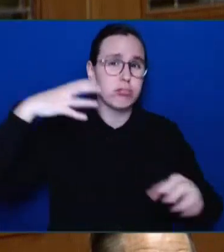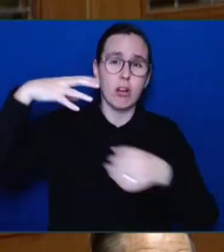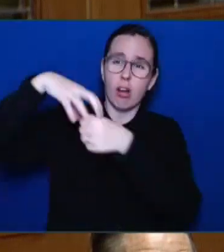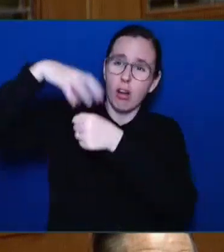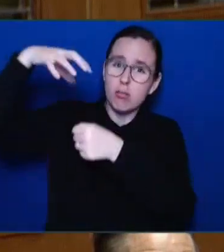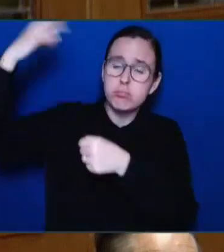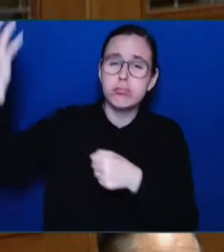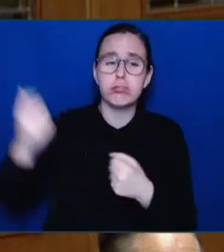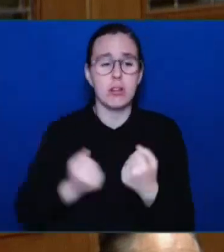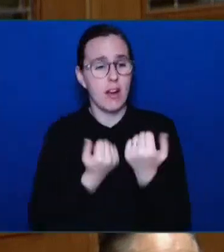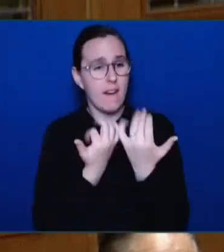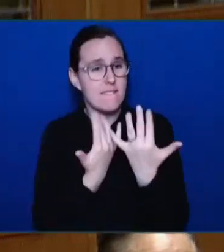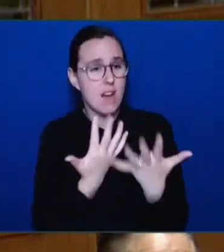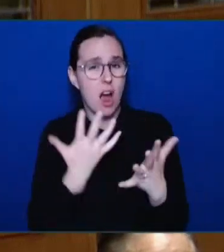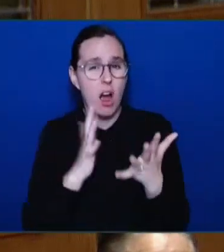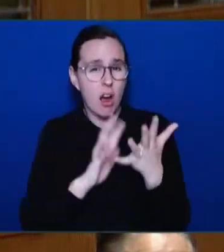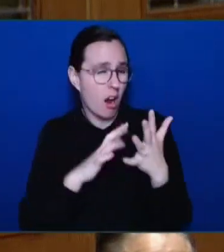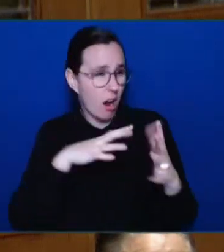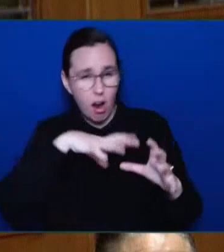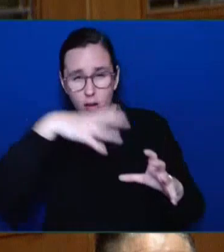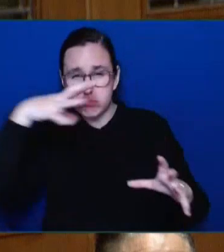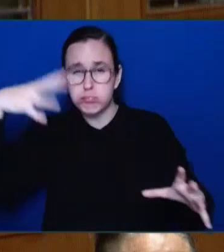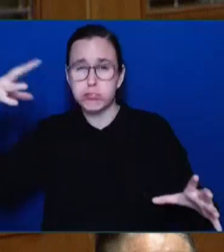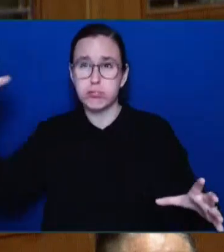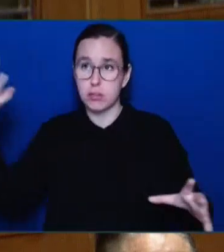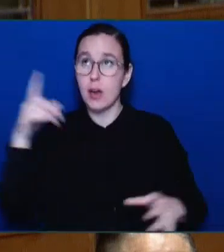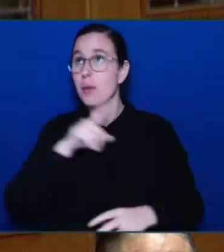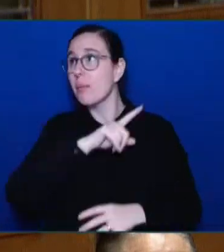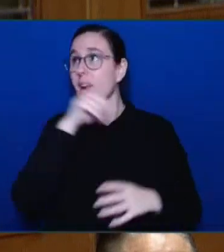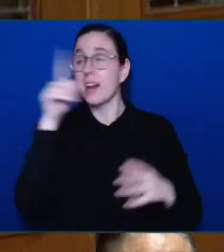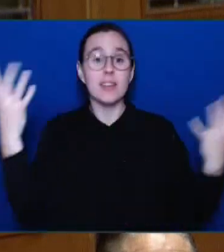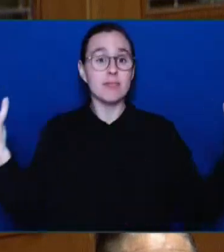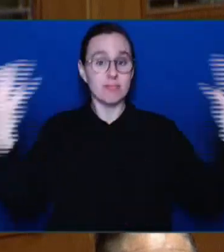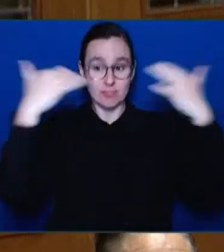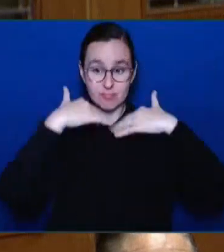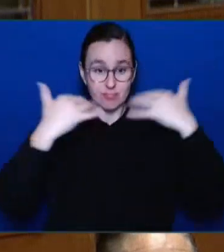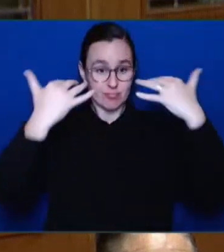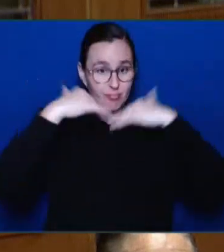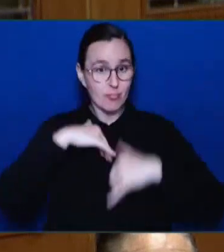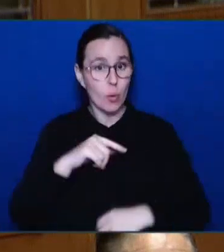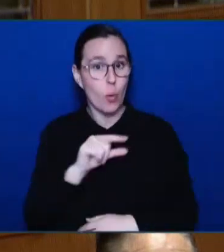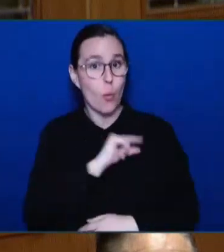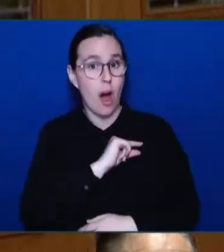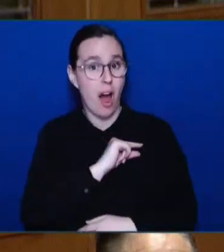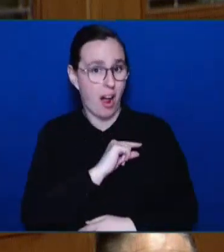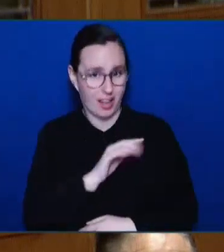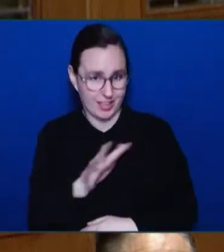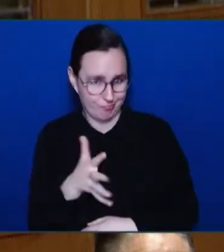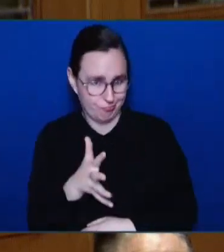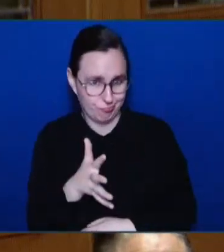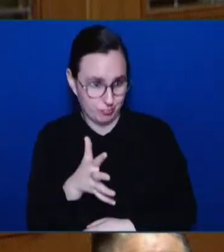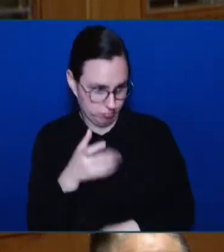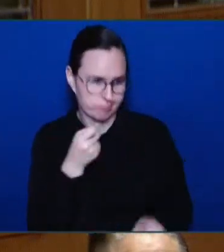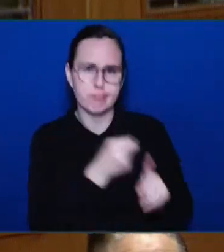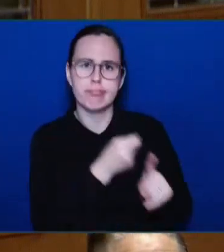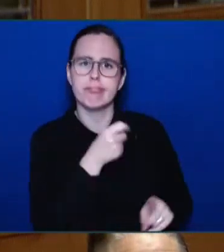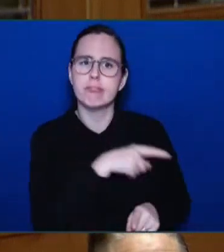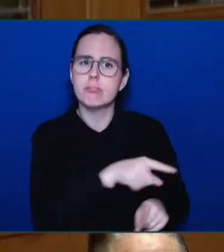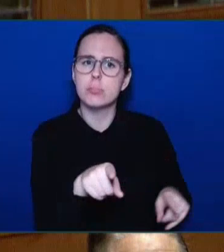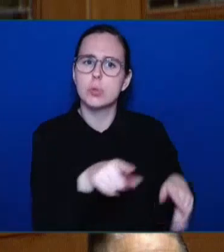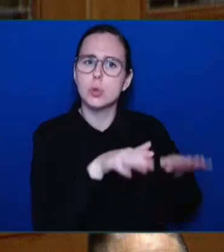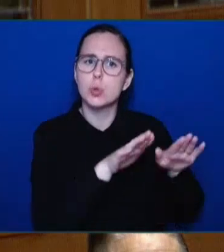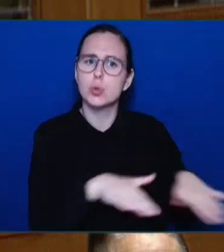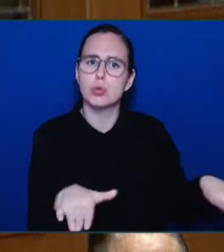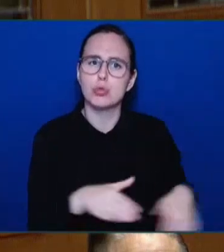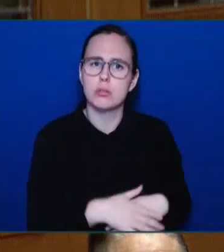up in a world that none of us could have ever imagined. A world of technology, of cyberbullying, a world of biodiversity